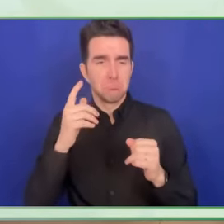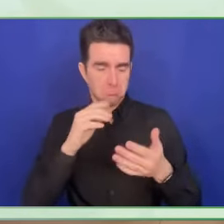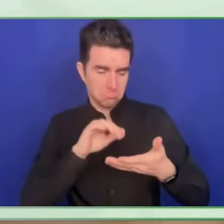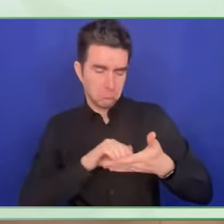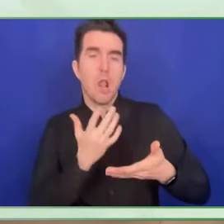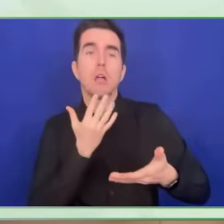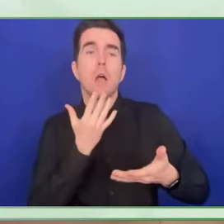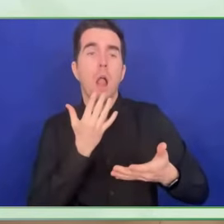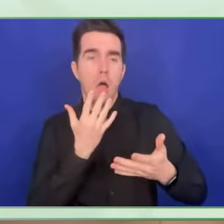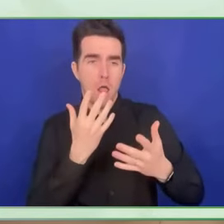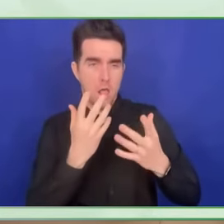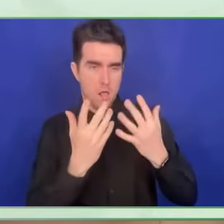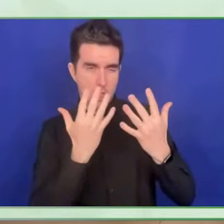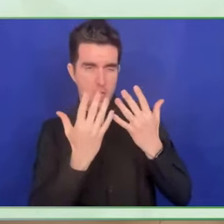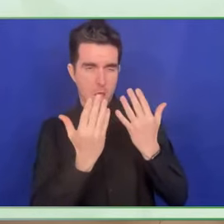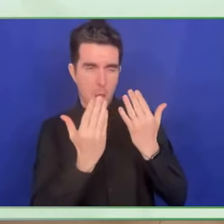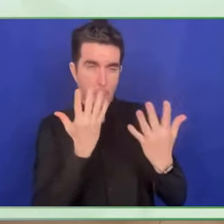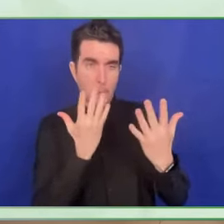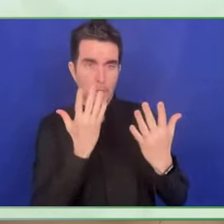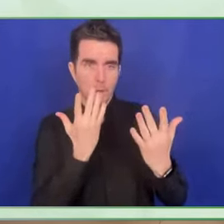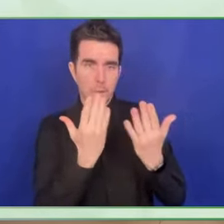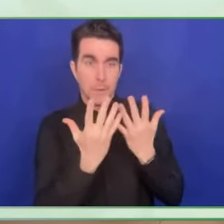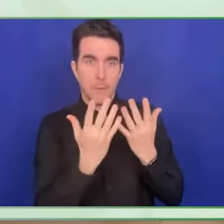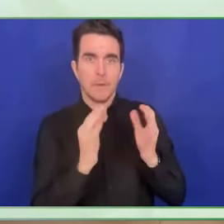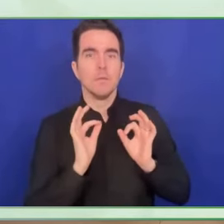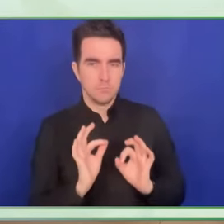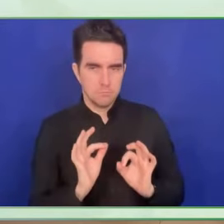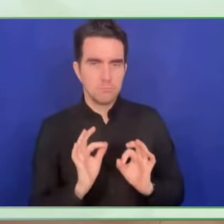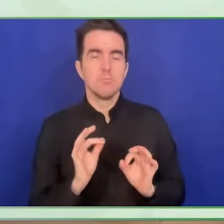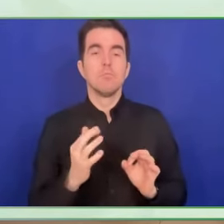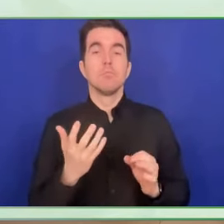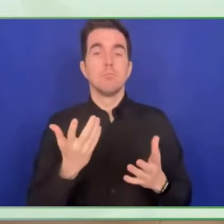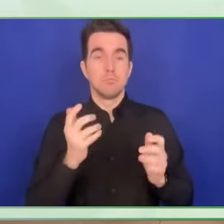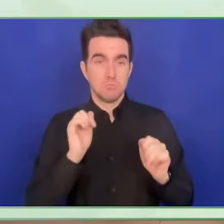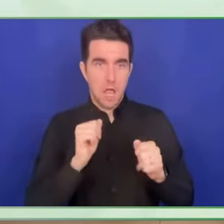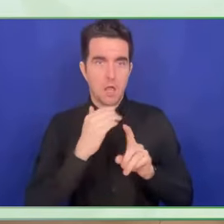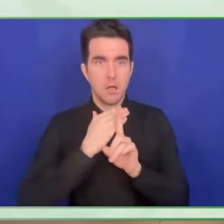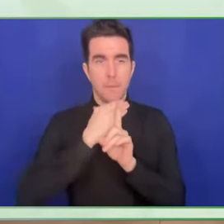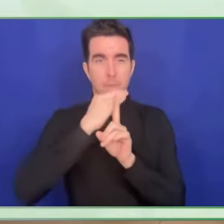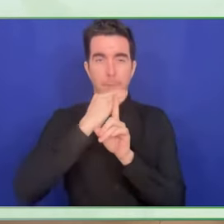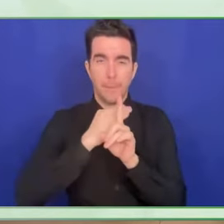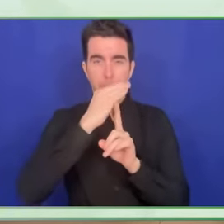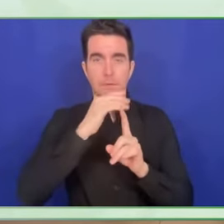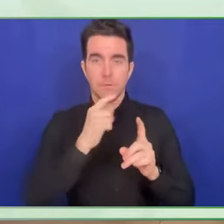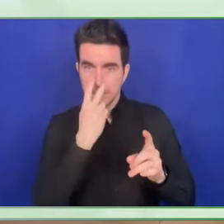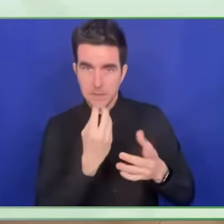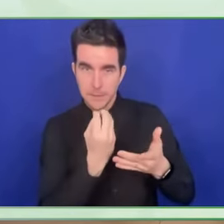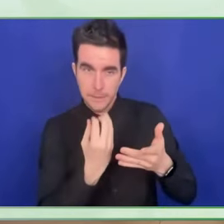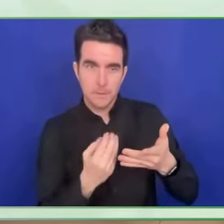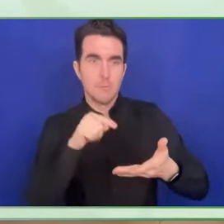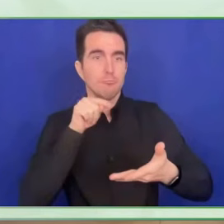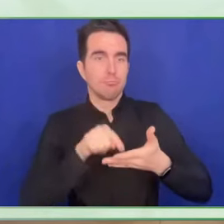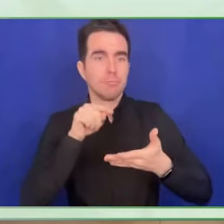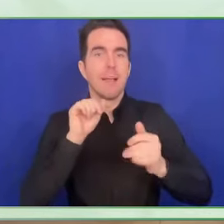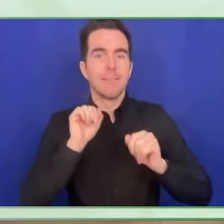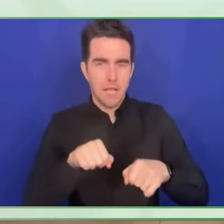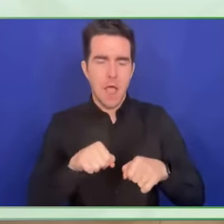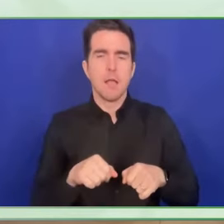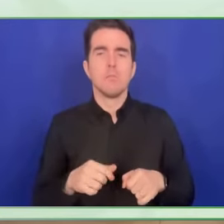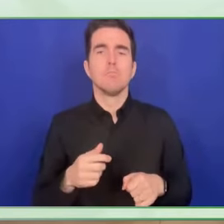and find your needs. Thank you. Just to finish a few